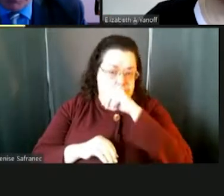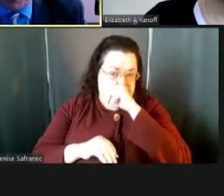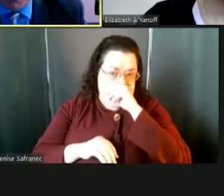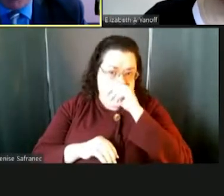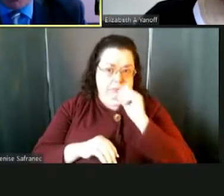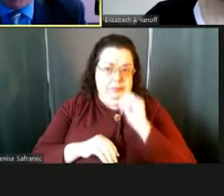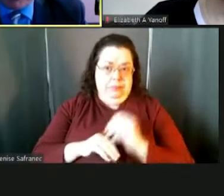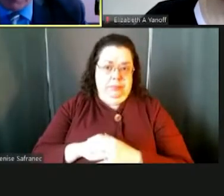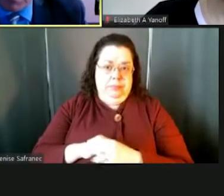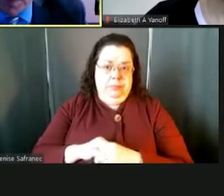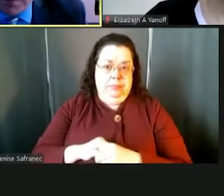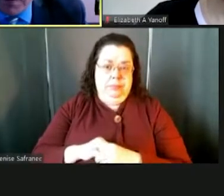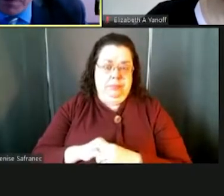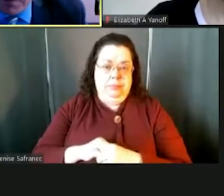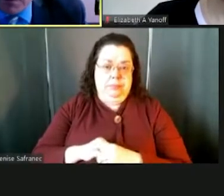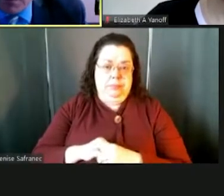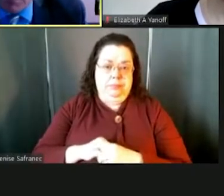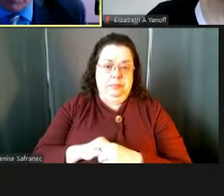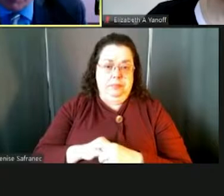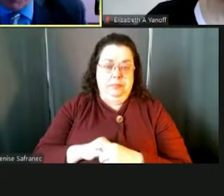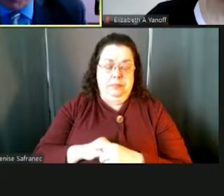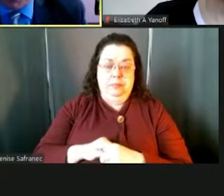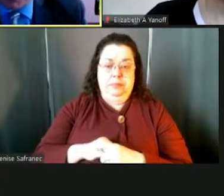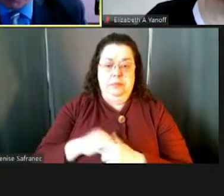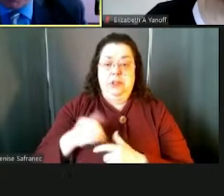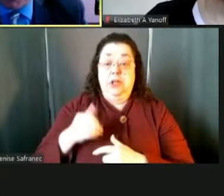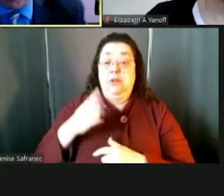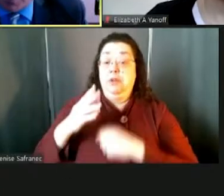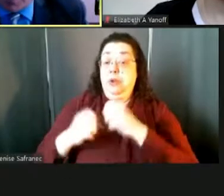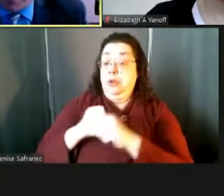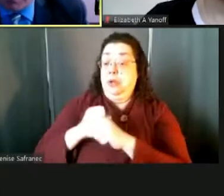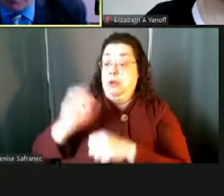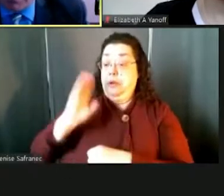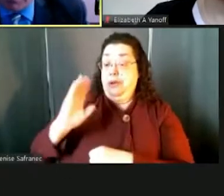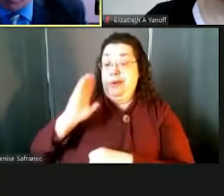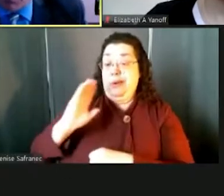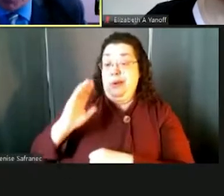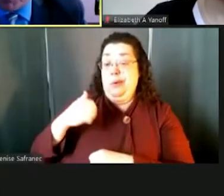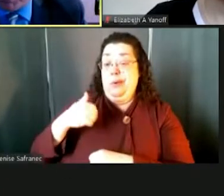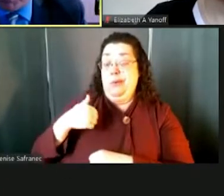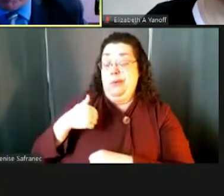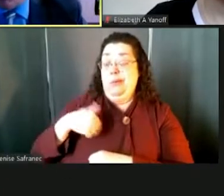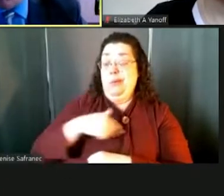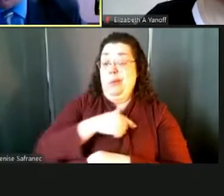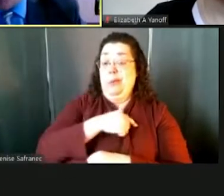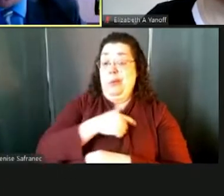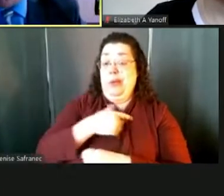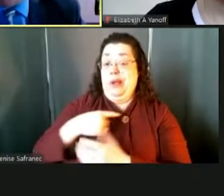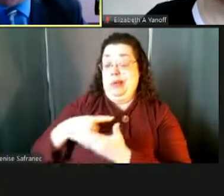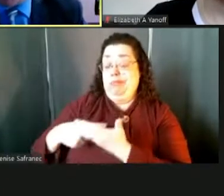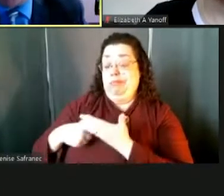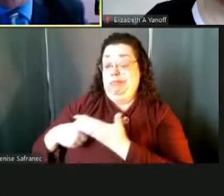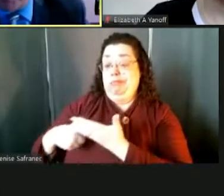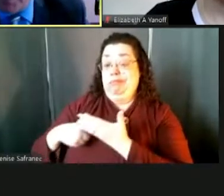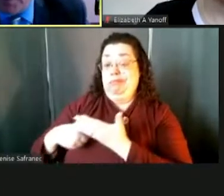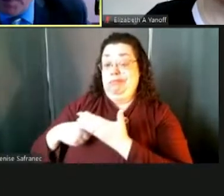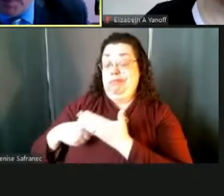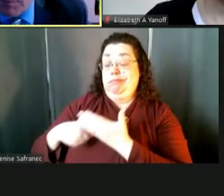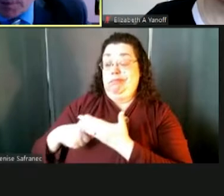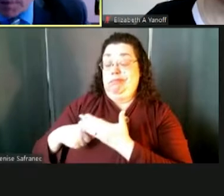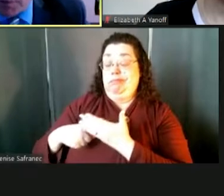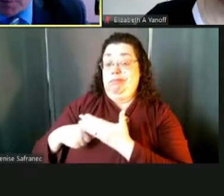Well, I would say that a couple of years ago, we started to talk more so than we had in the past